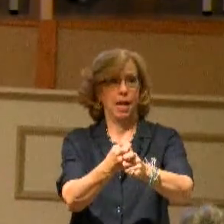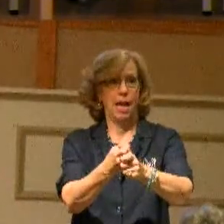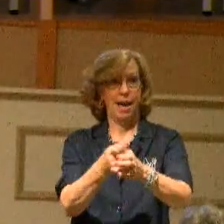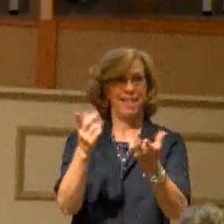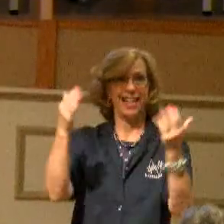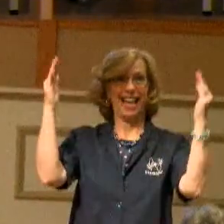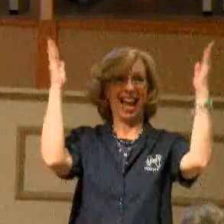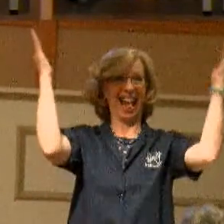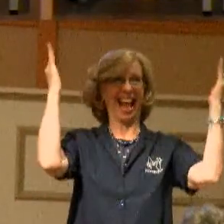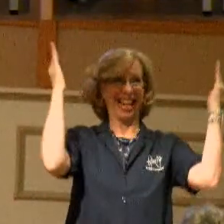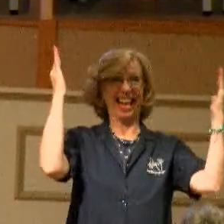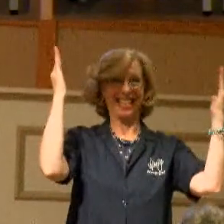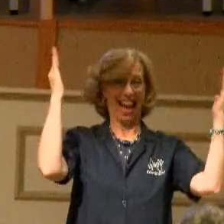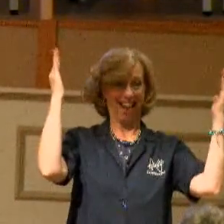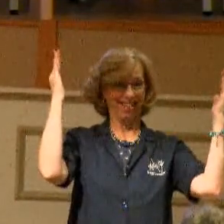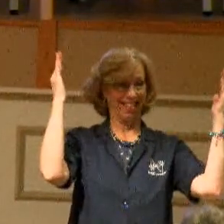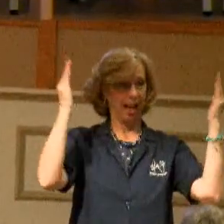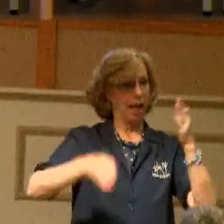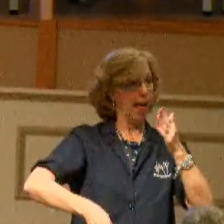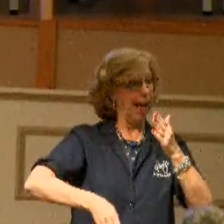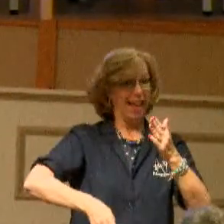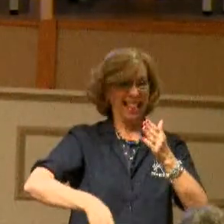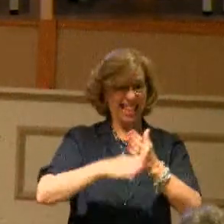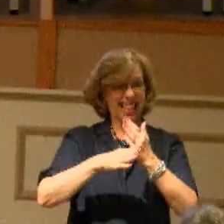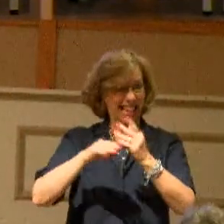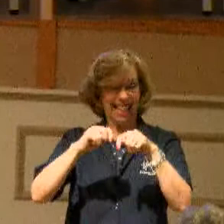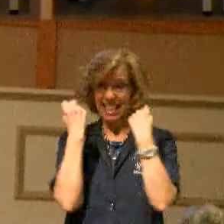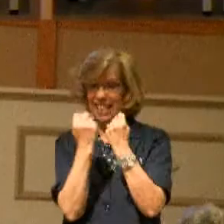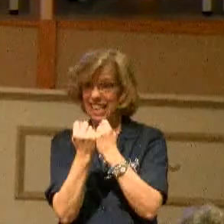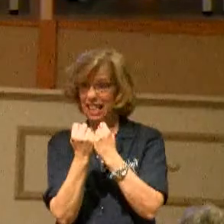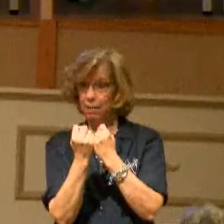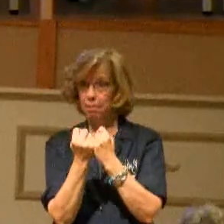a touchdown. This is a kicking team. They score a touchdown.